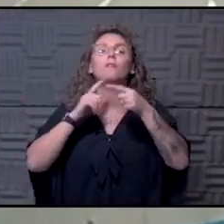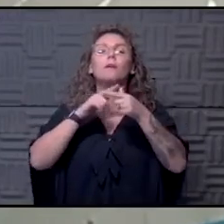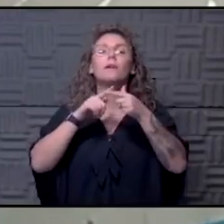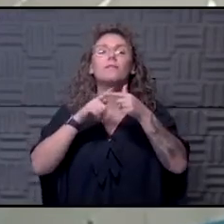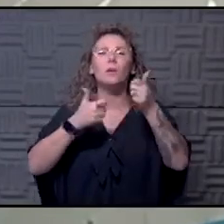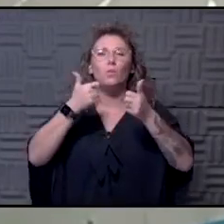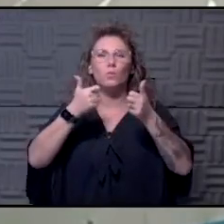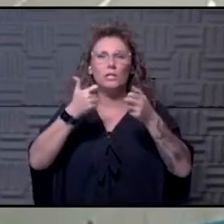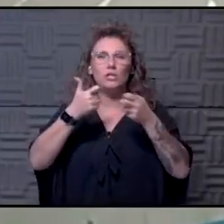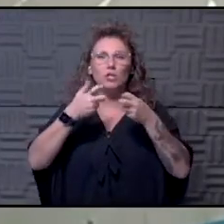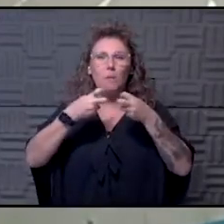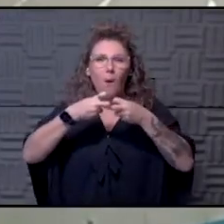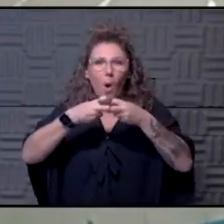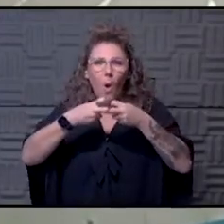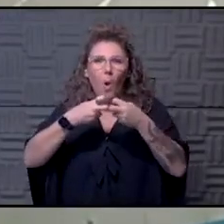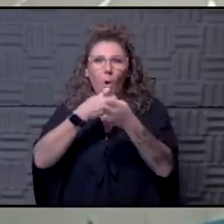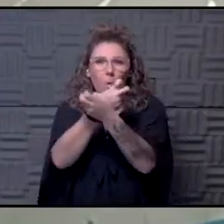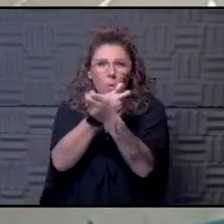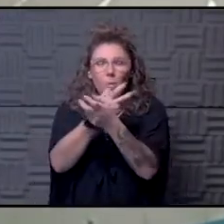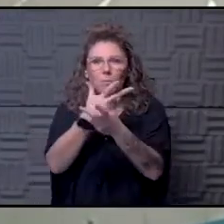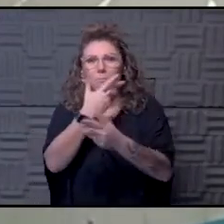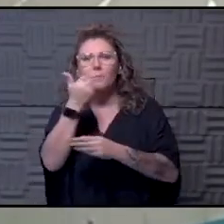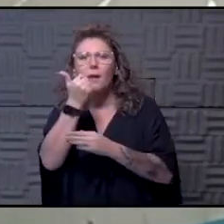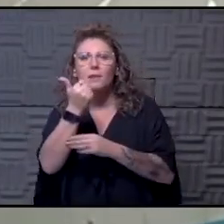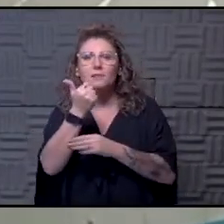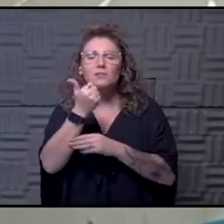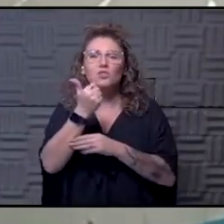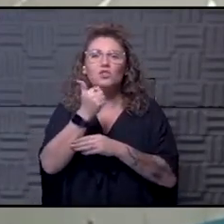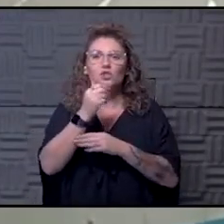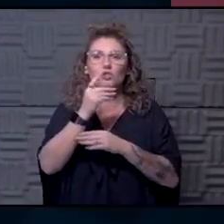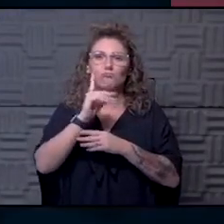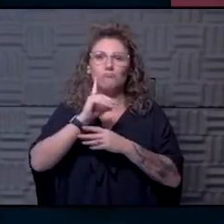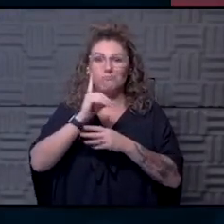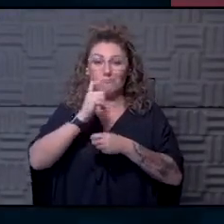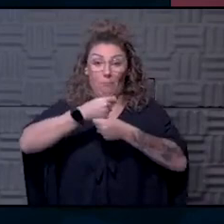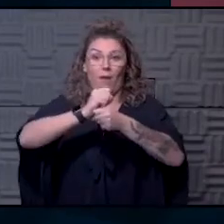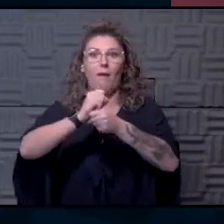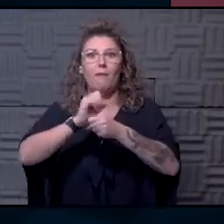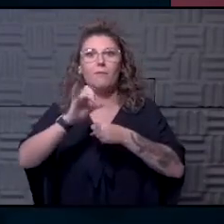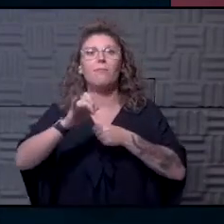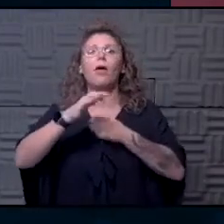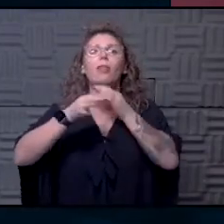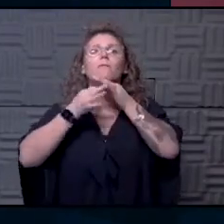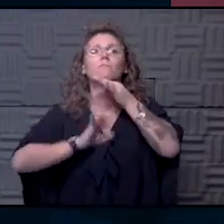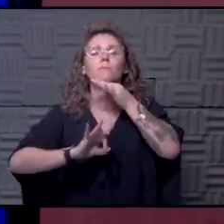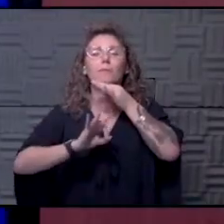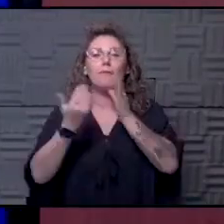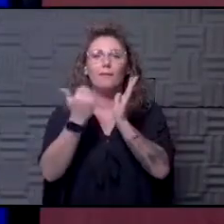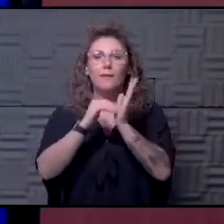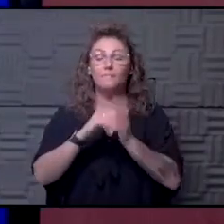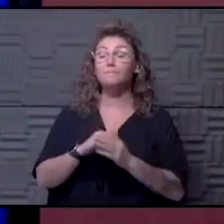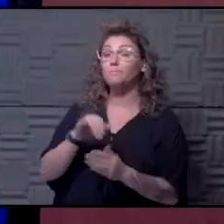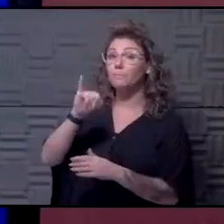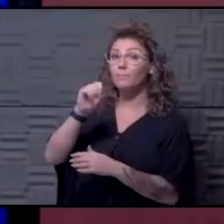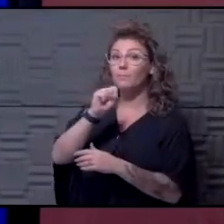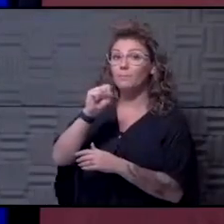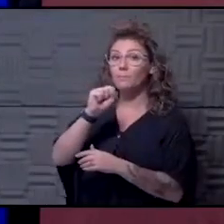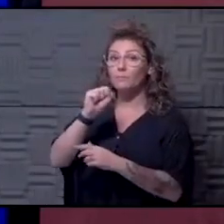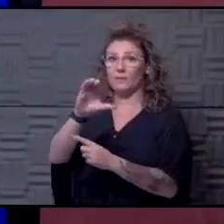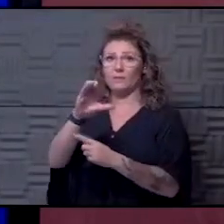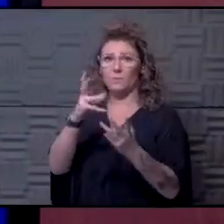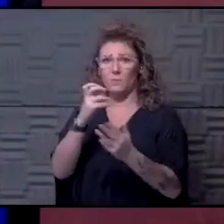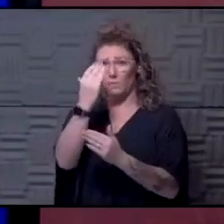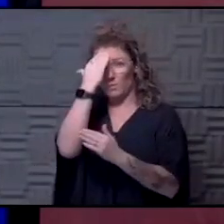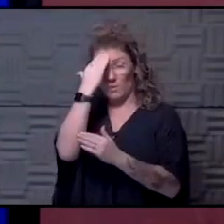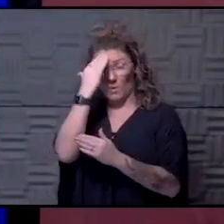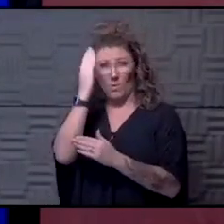bone would be best to use to reconstruct the airway. All right. Isaac wants to know if Anil will ever